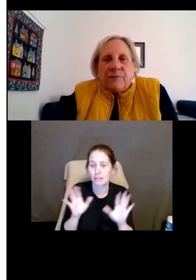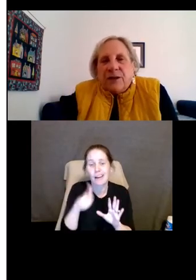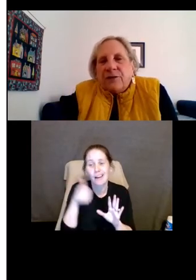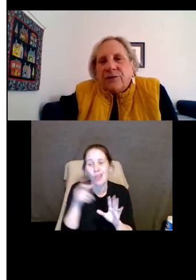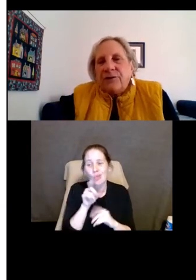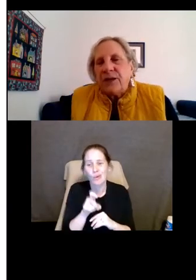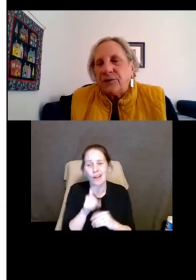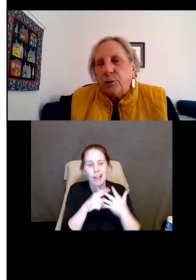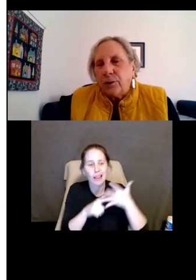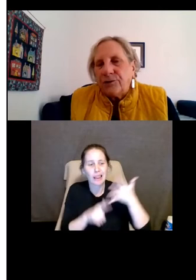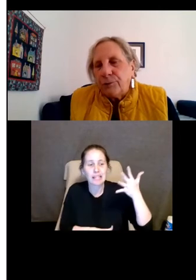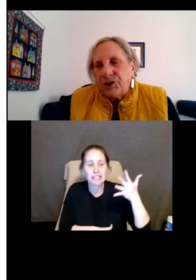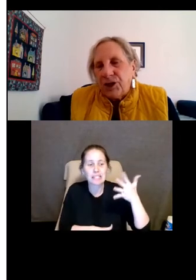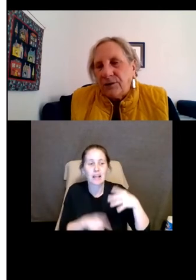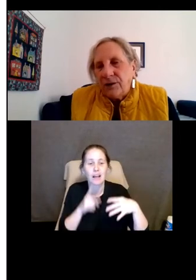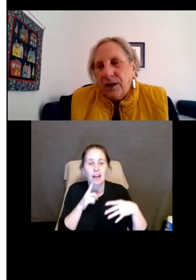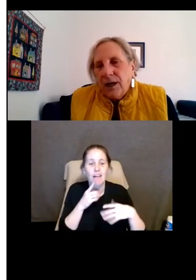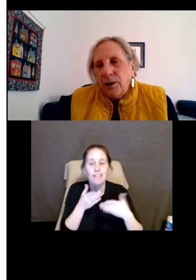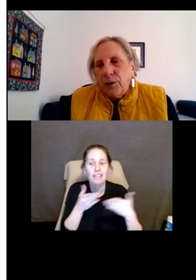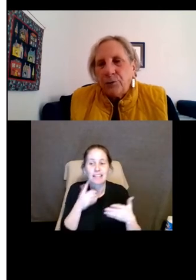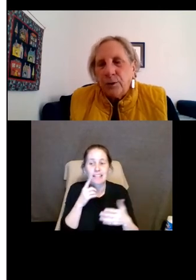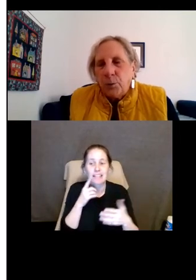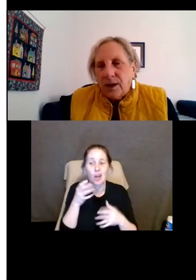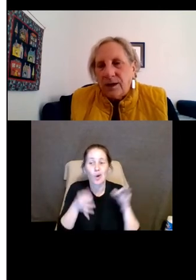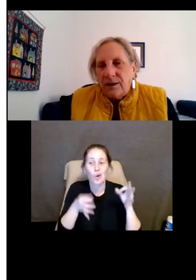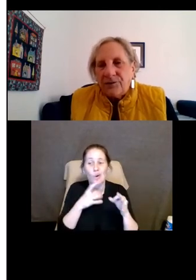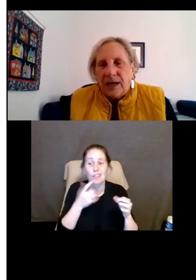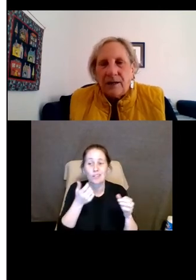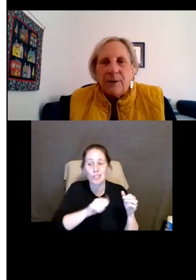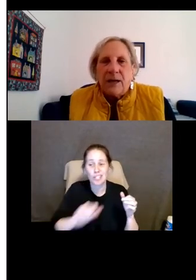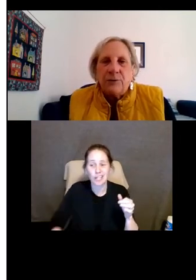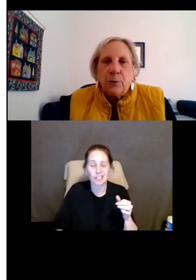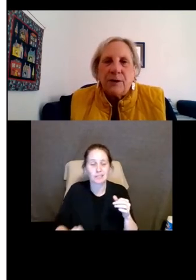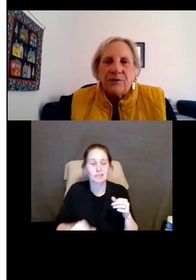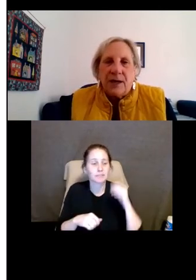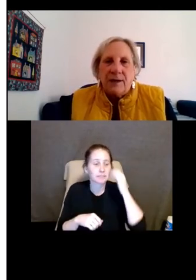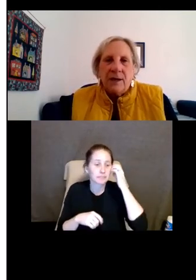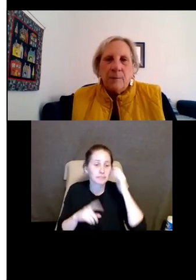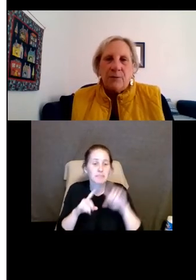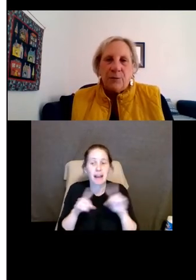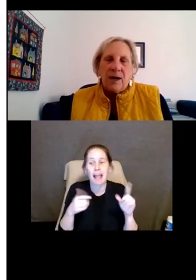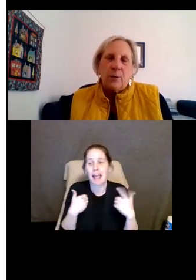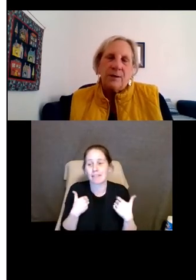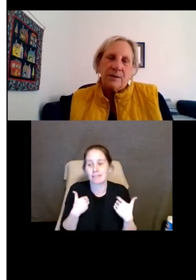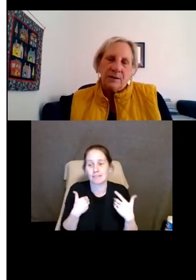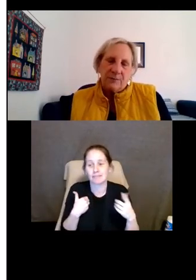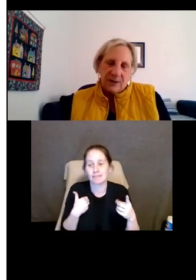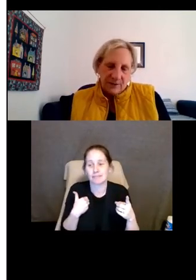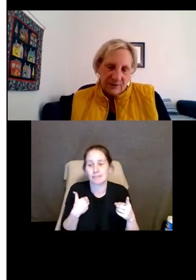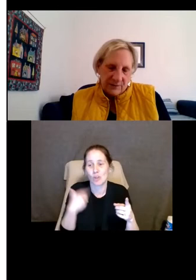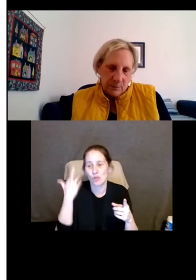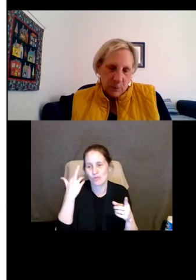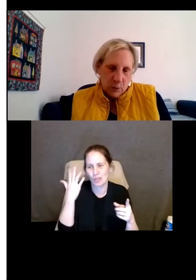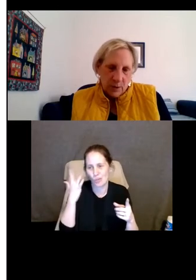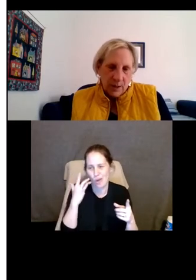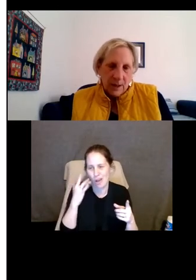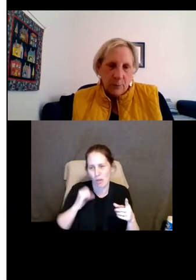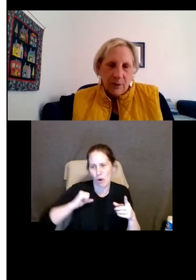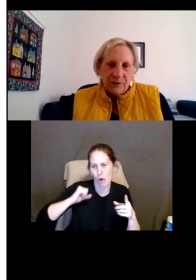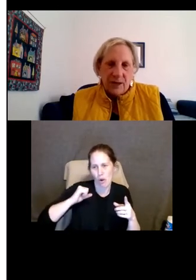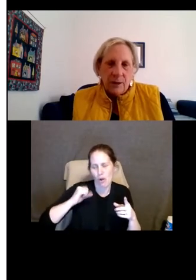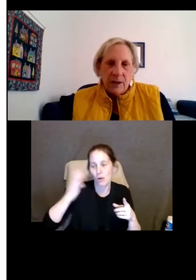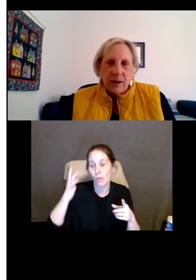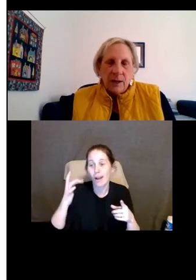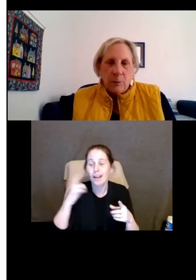Here's a list of defenses that the courts have rejected. I'll go through them quickly in a second, but I do want to say, before I go into the defenses even more,